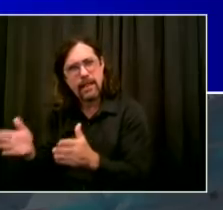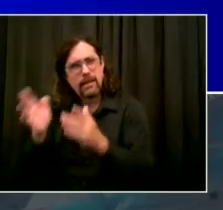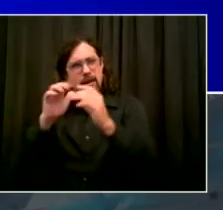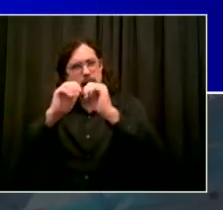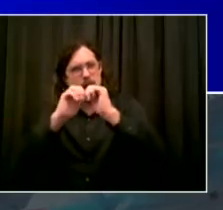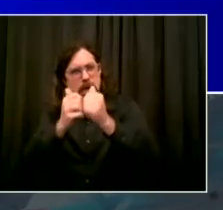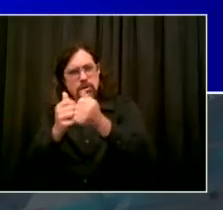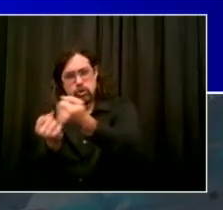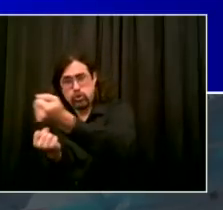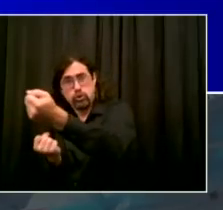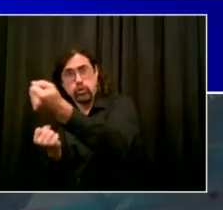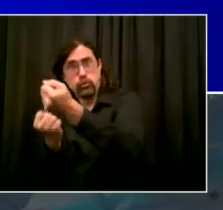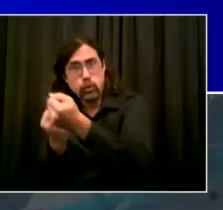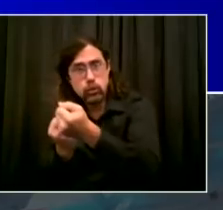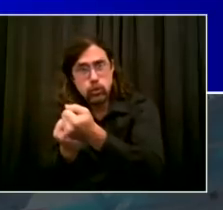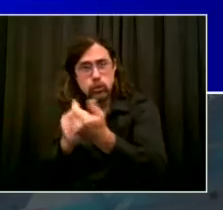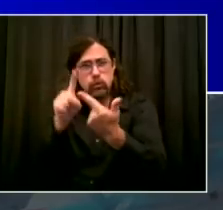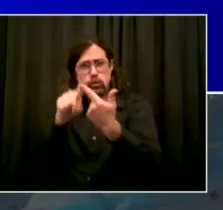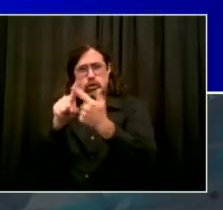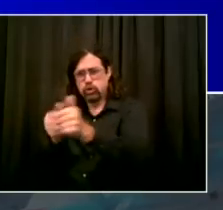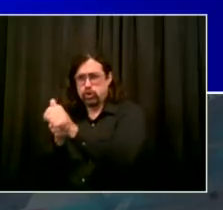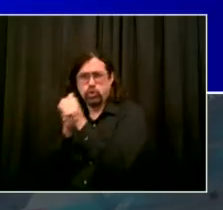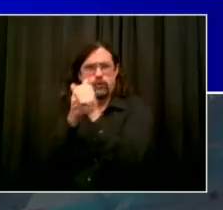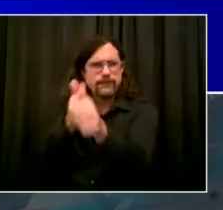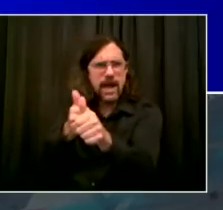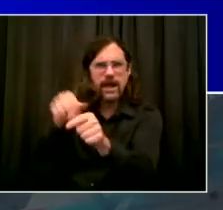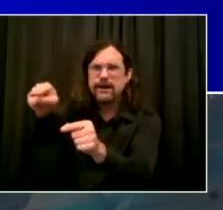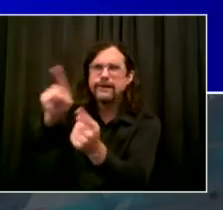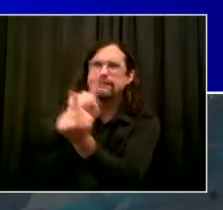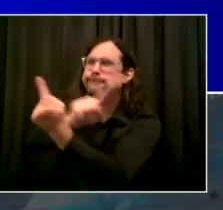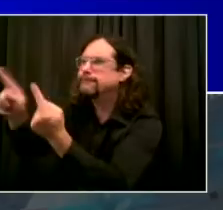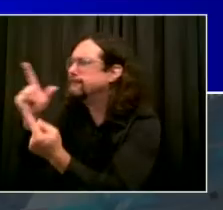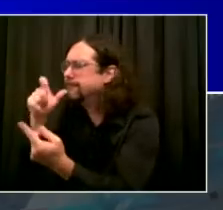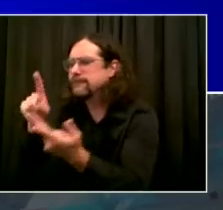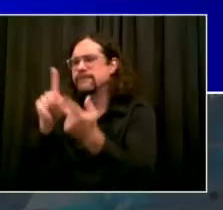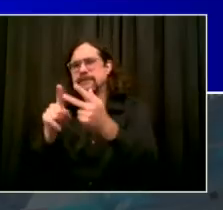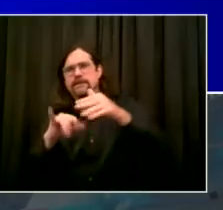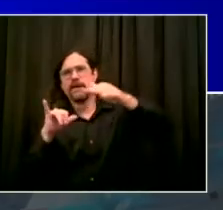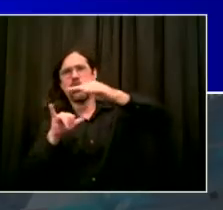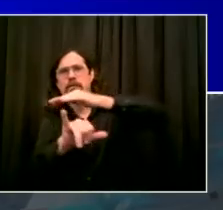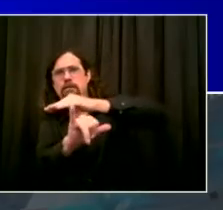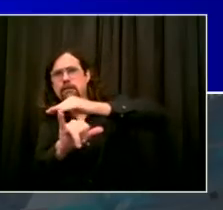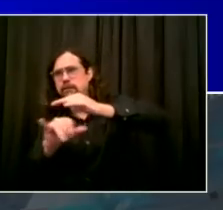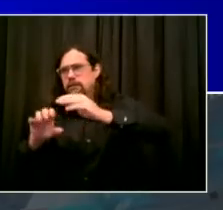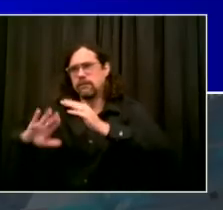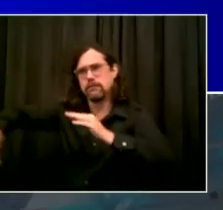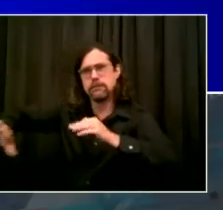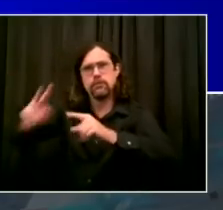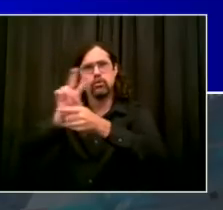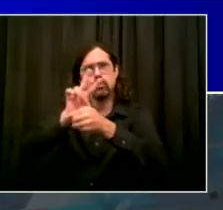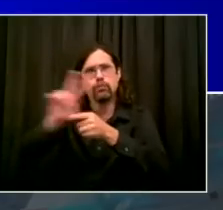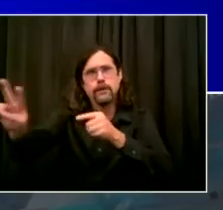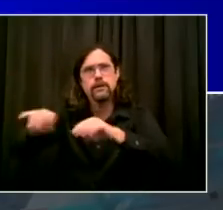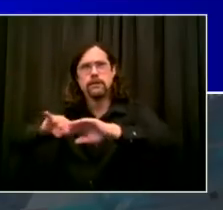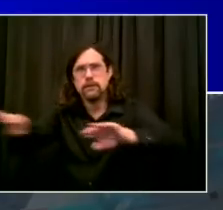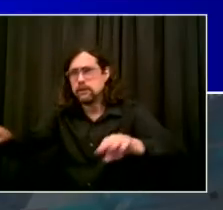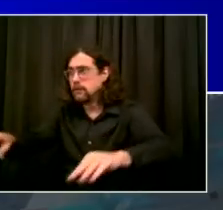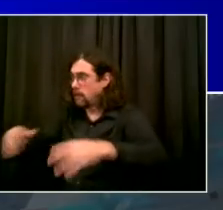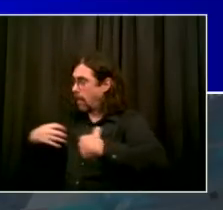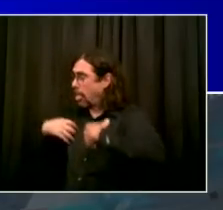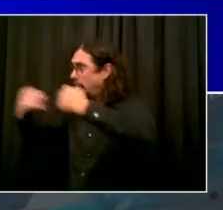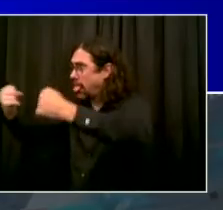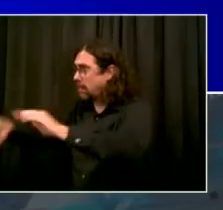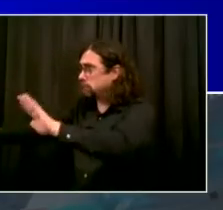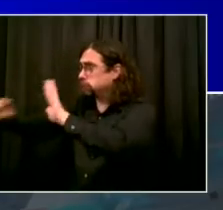professionals will come back to work and they'll complete the entire school year. The same will happen with some students. Some